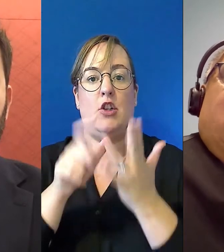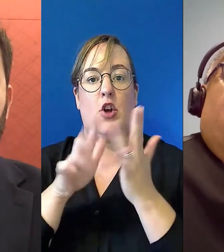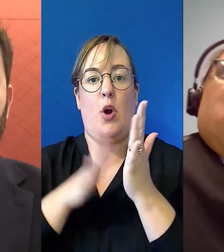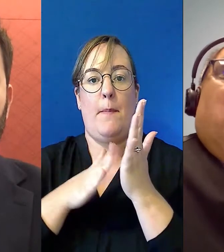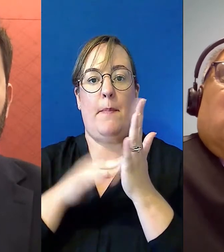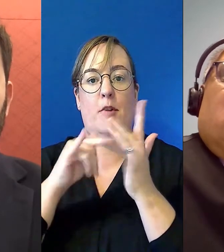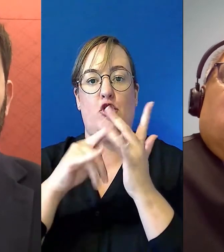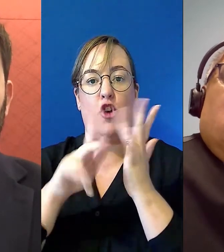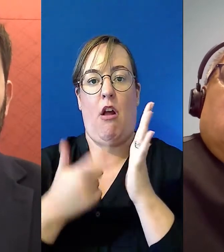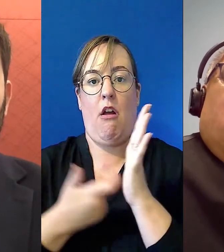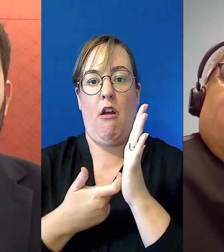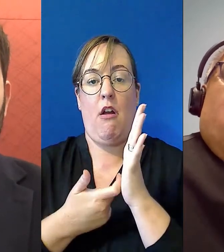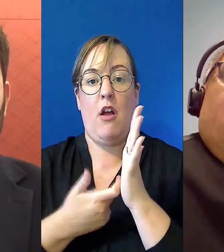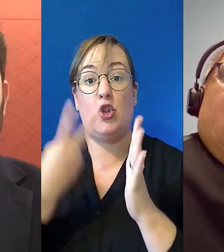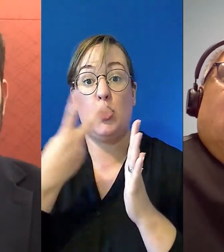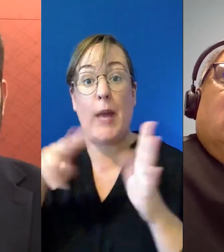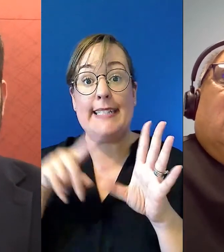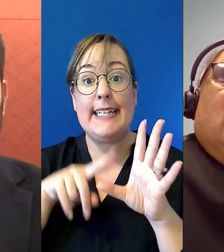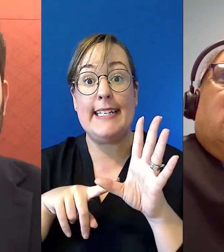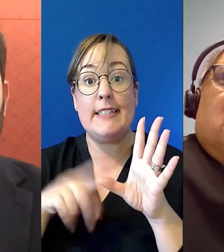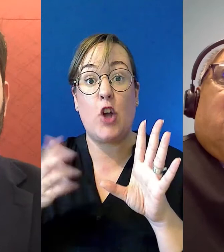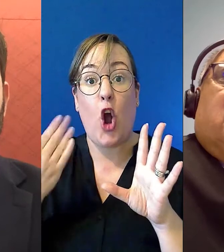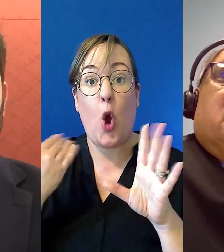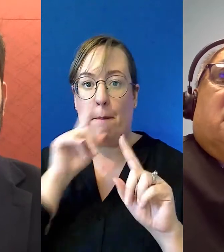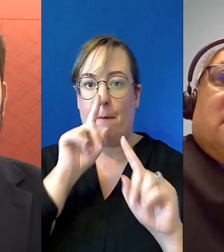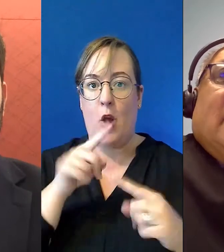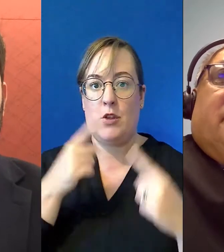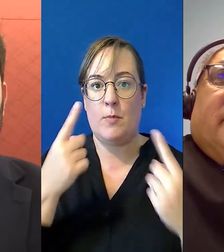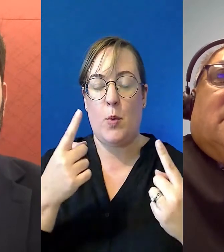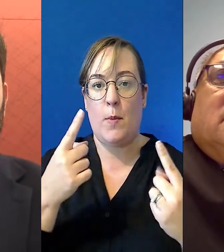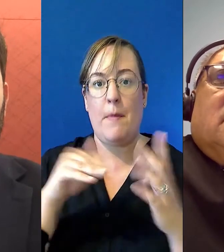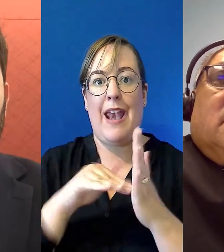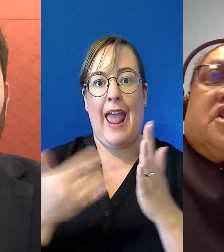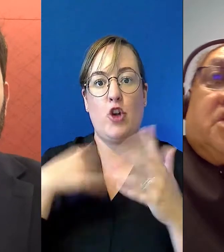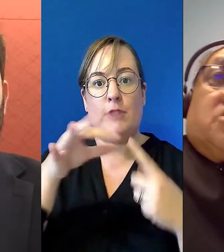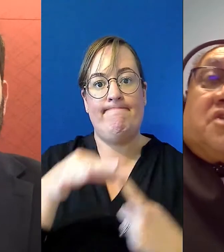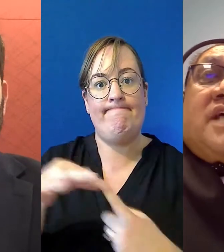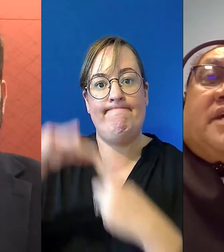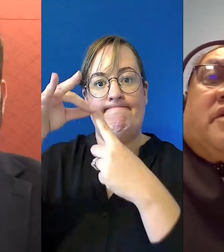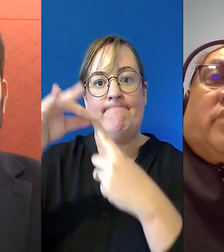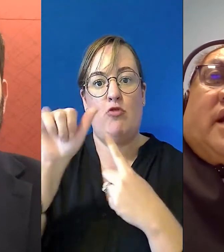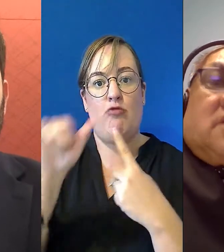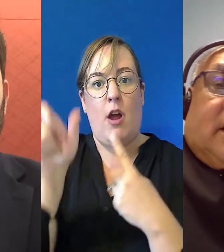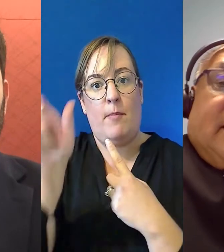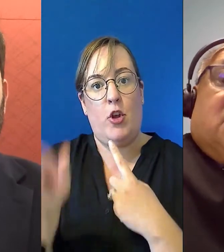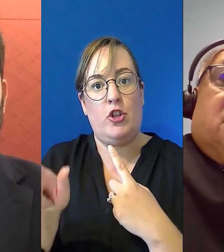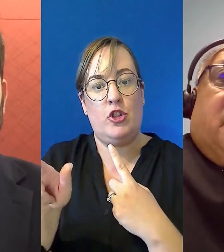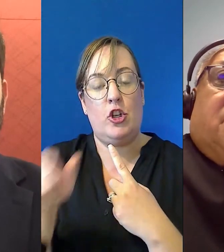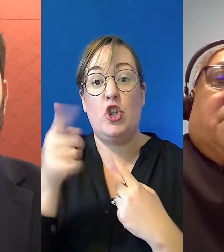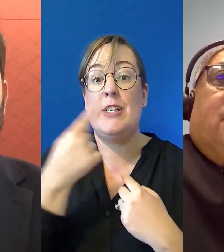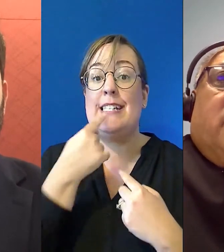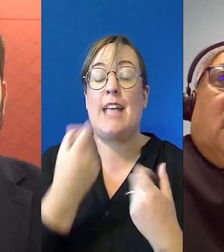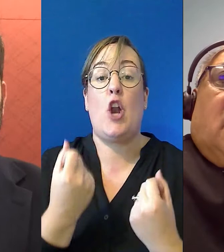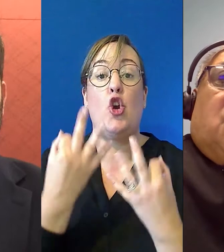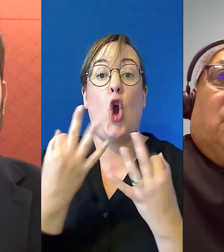decades ago, impossible. But here we are. She's appointed and she's activated. And she was just saying that without the connection to